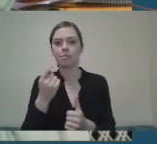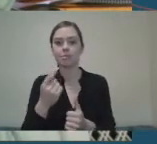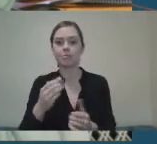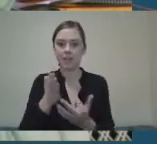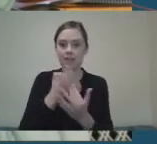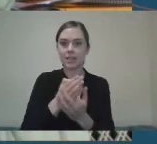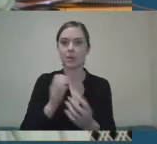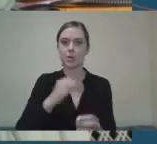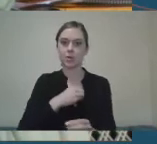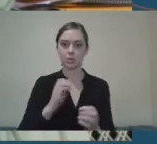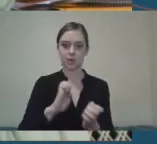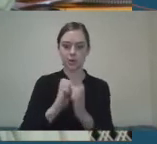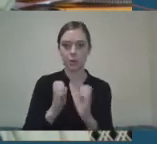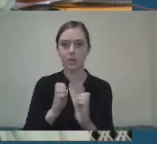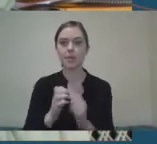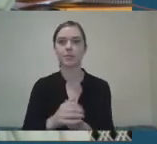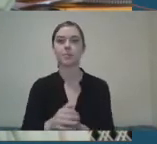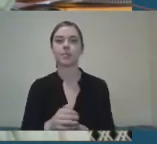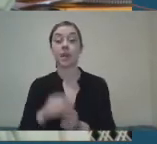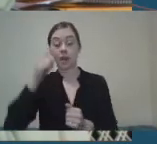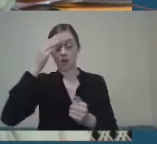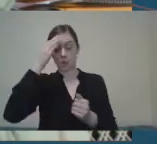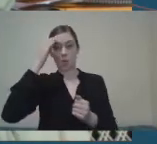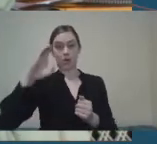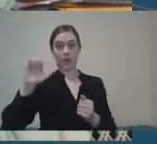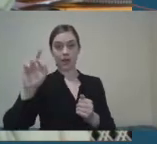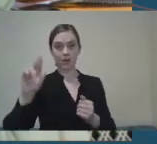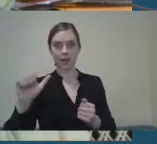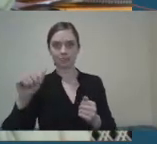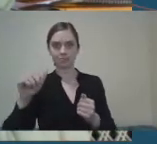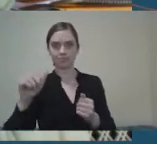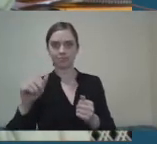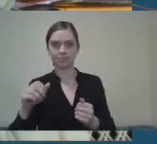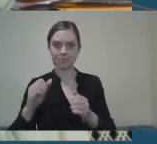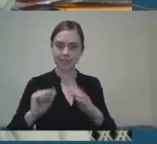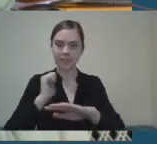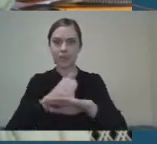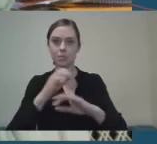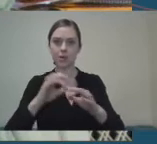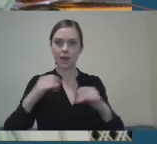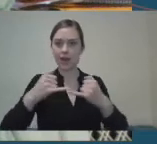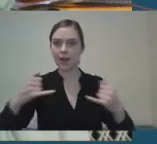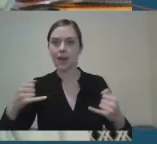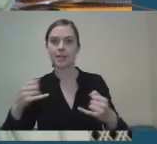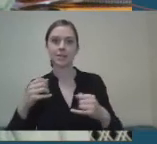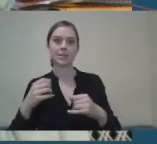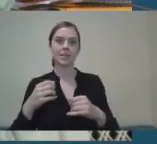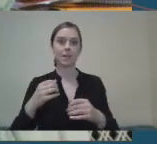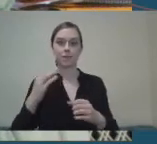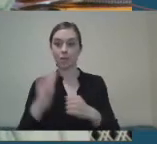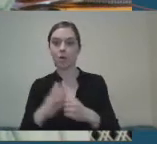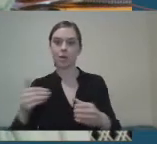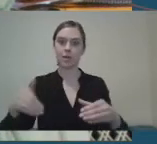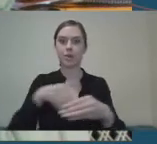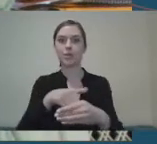I know Cara has been an involved in that around guidelines for inclusion, our key promotion as part of the sports capital